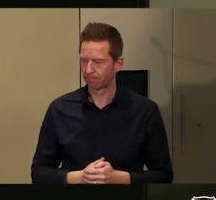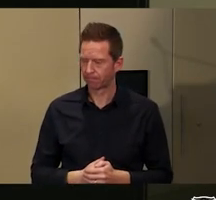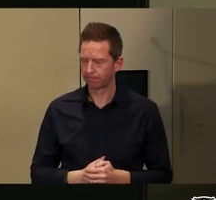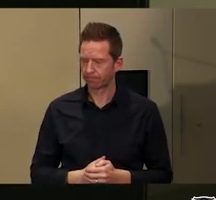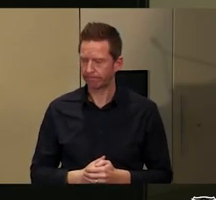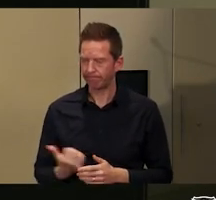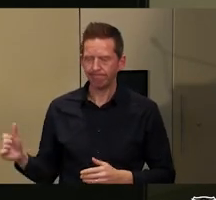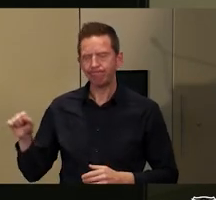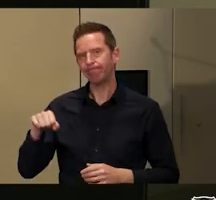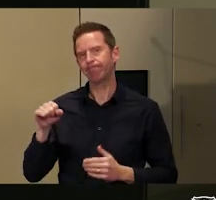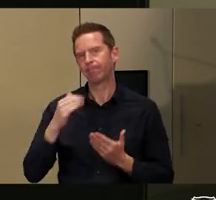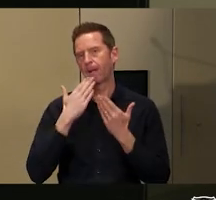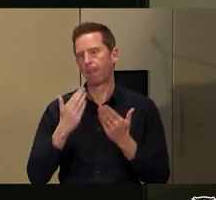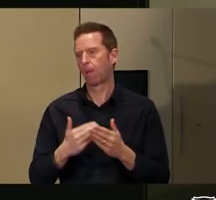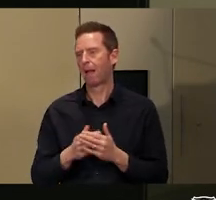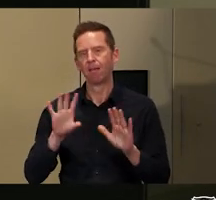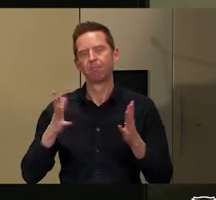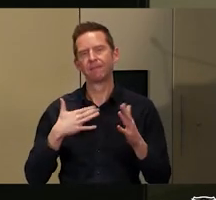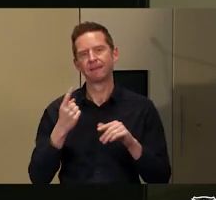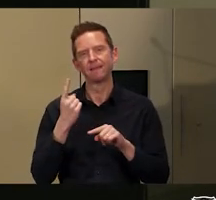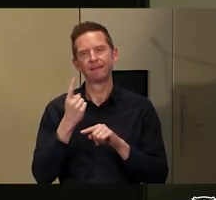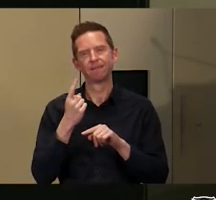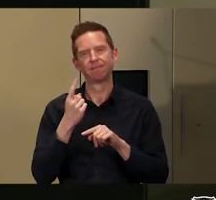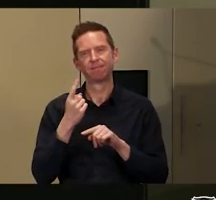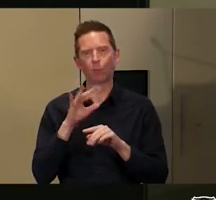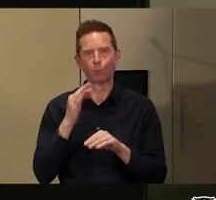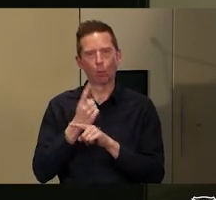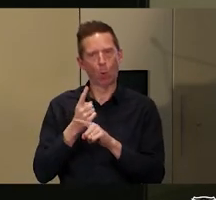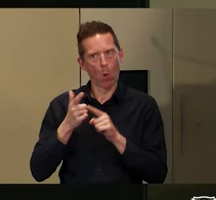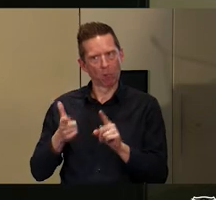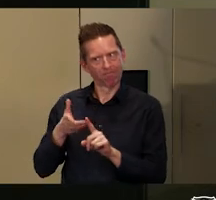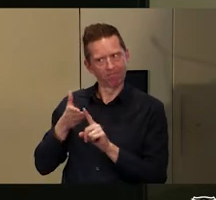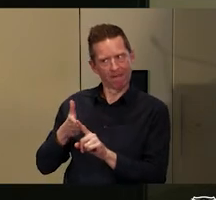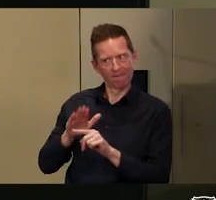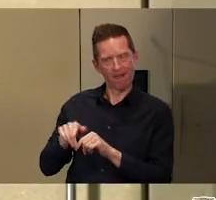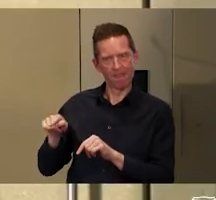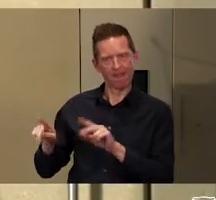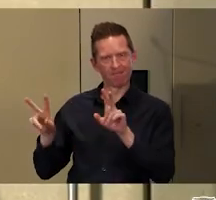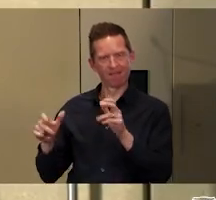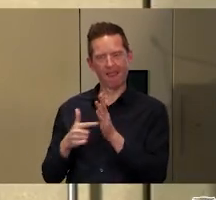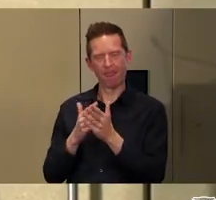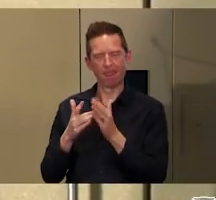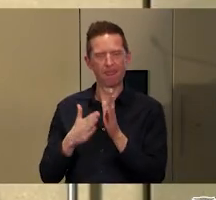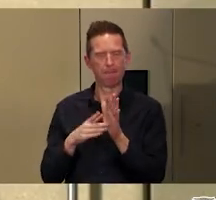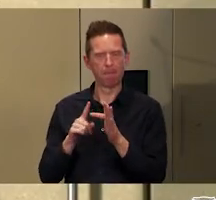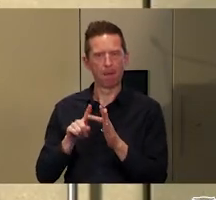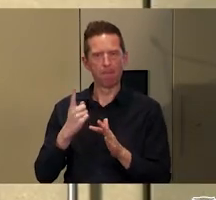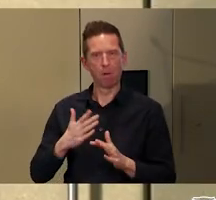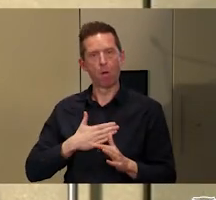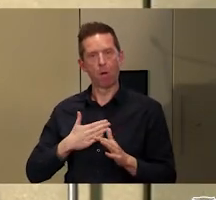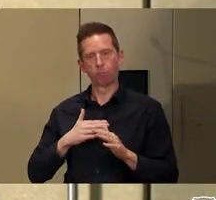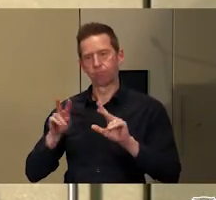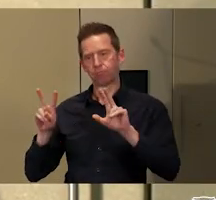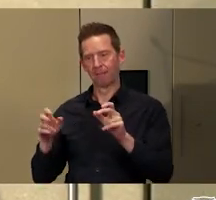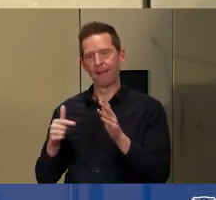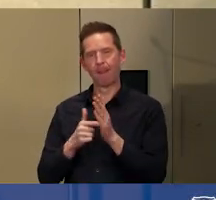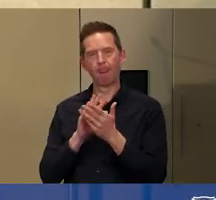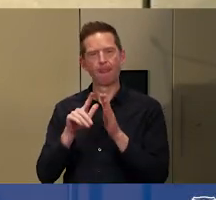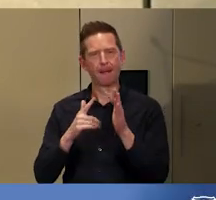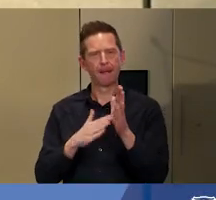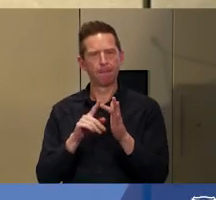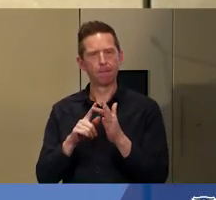Yeah, thank you. I didn't talk about the theme much, but our theme is really about